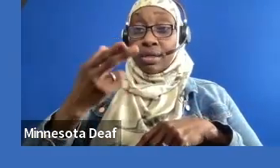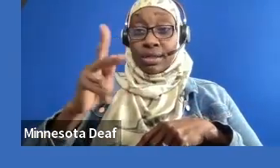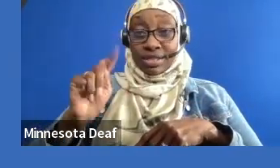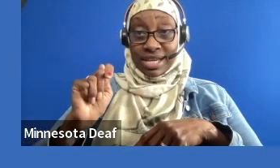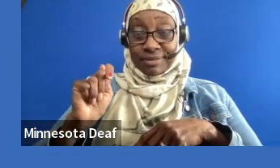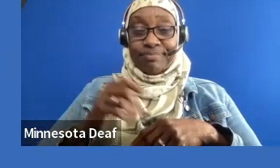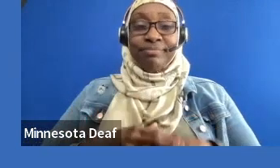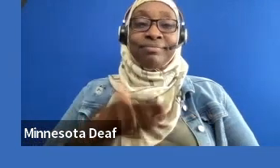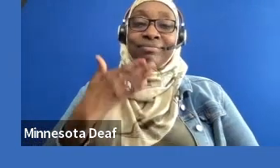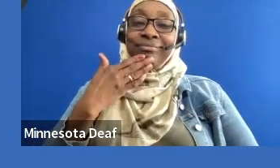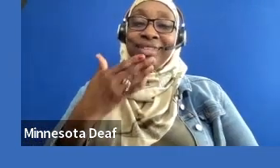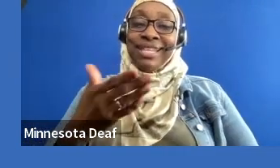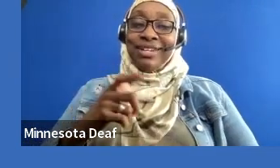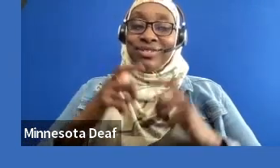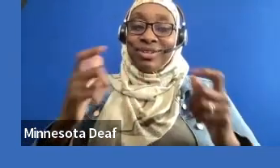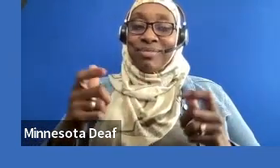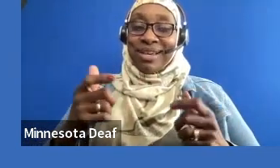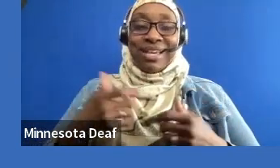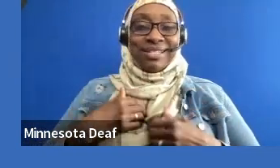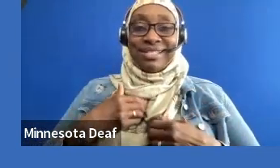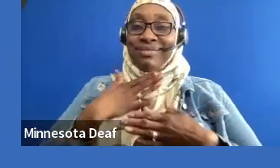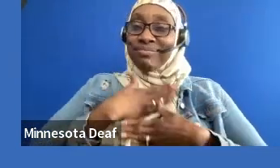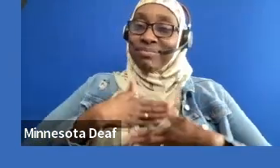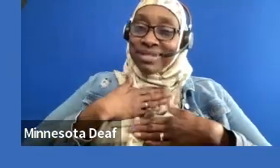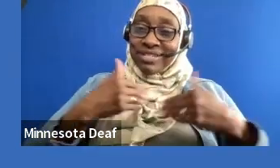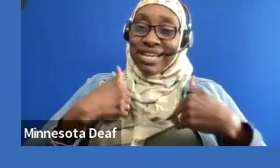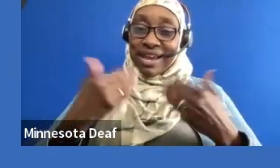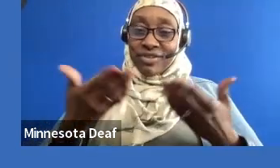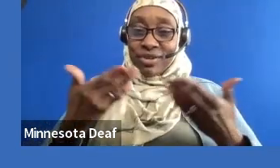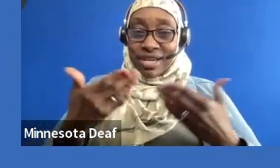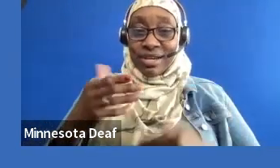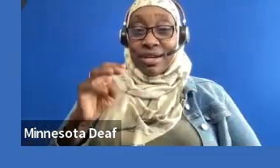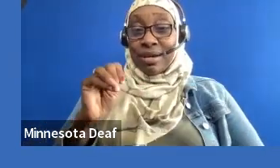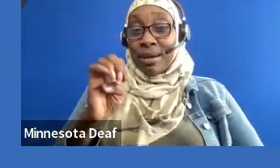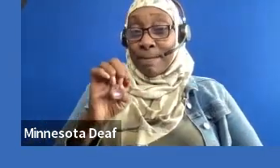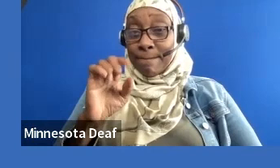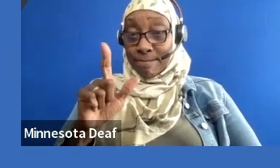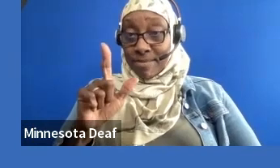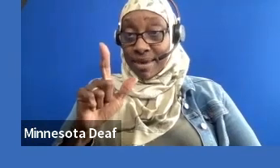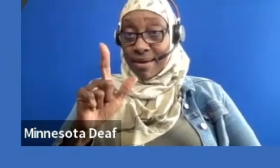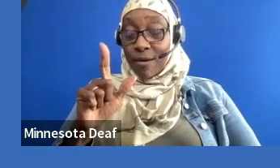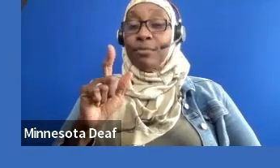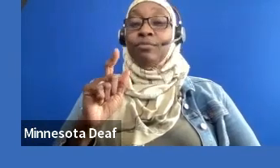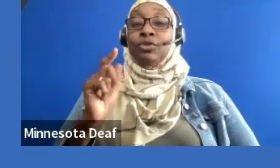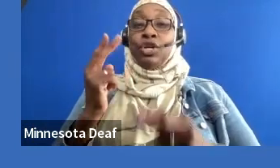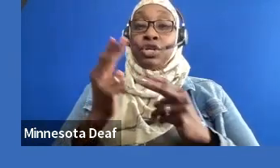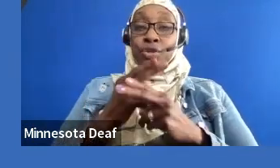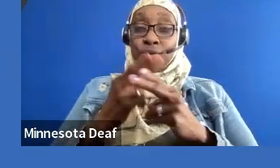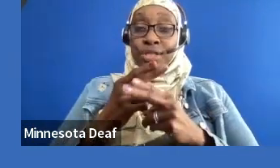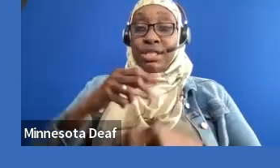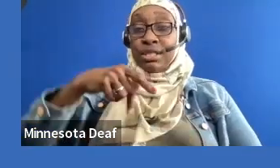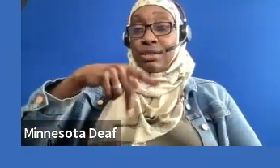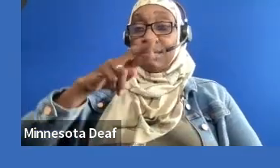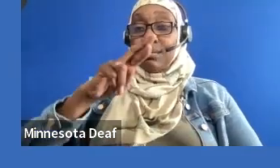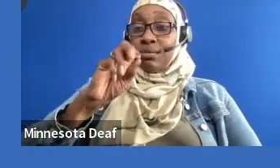to have you here today. Thank you for having me. Mel goes by their pronouns, they, them, their. Being born in New York